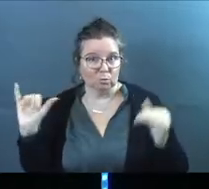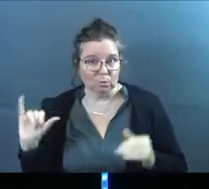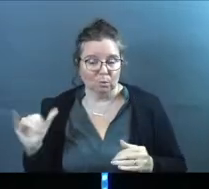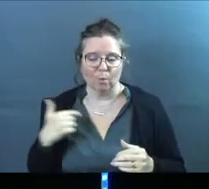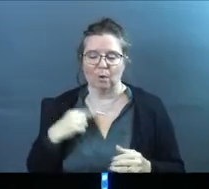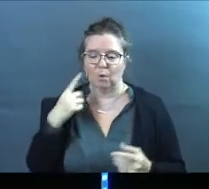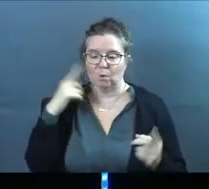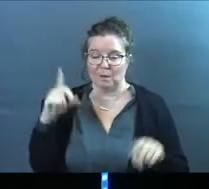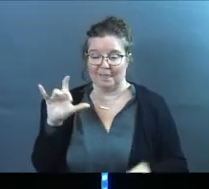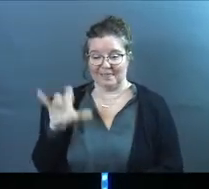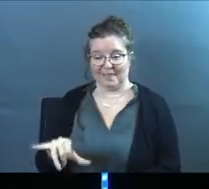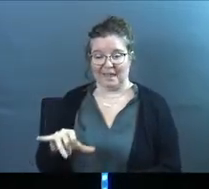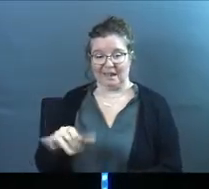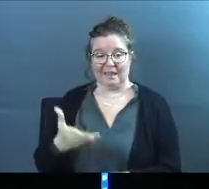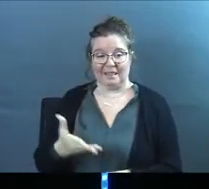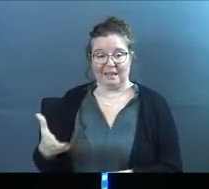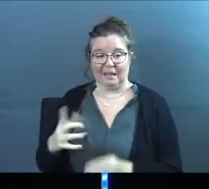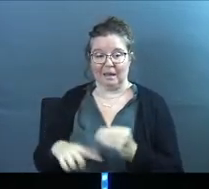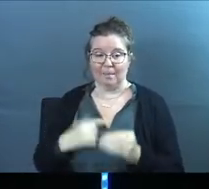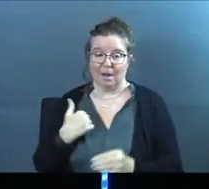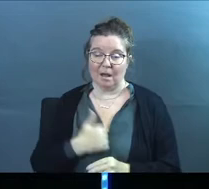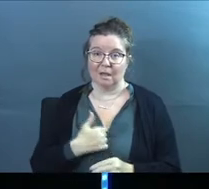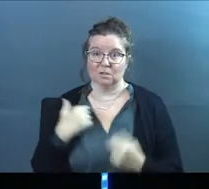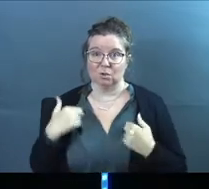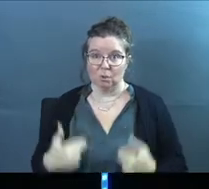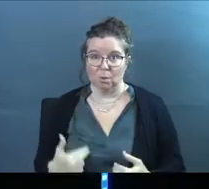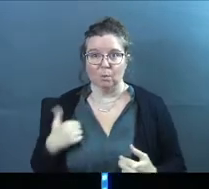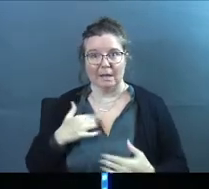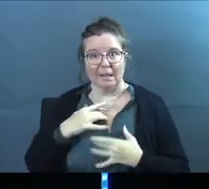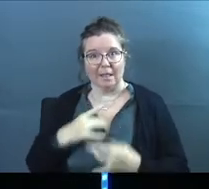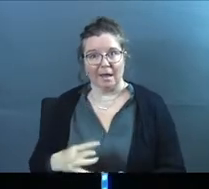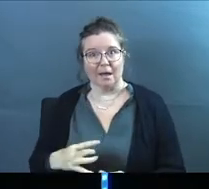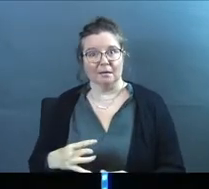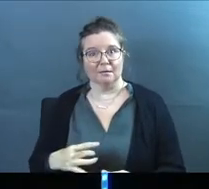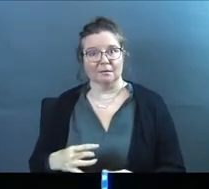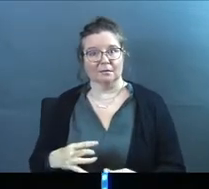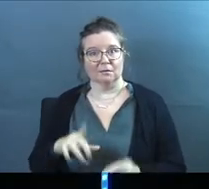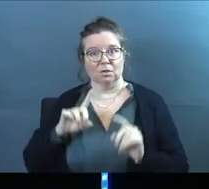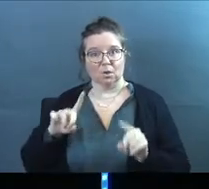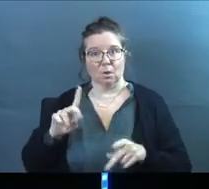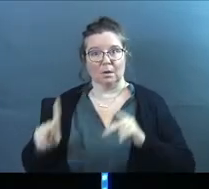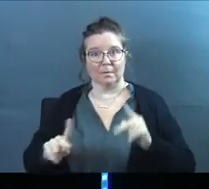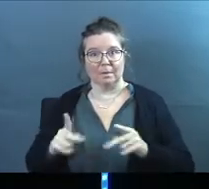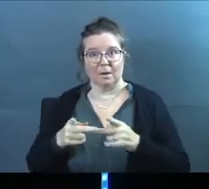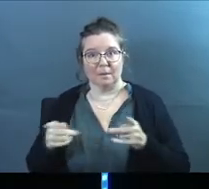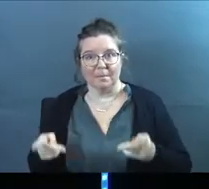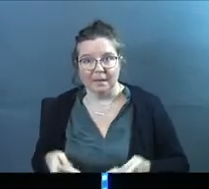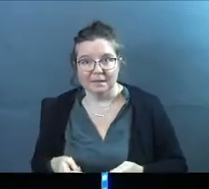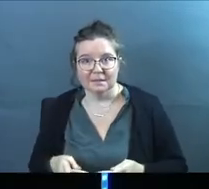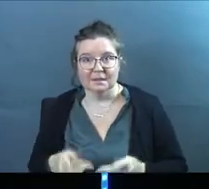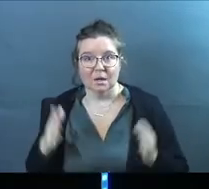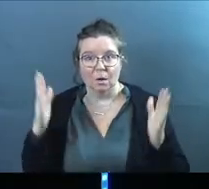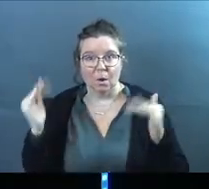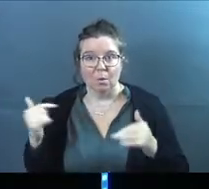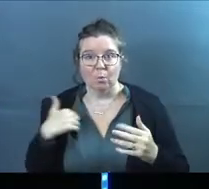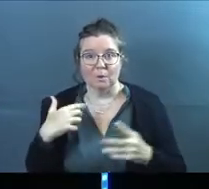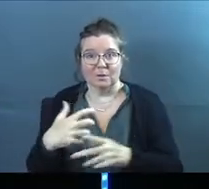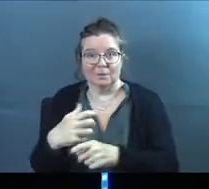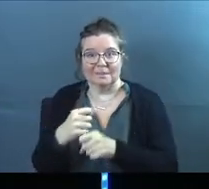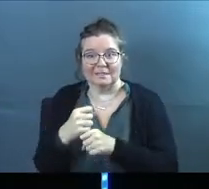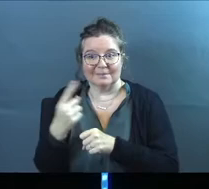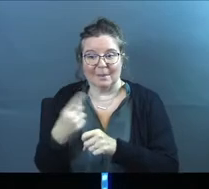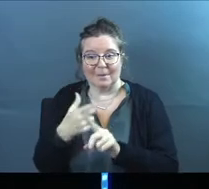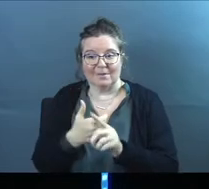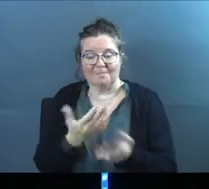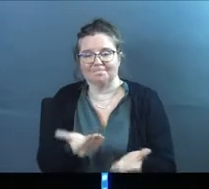that that little thing about us as humans where we like to go to people or places in hopes that we receive